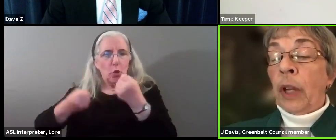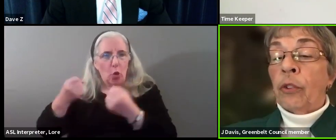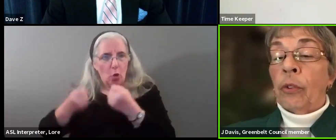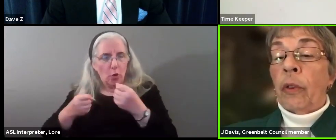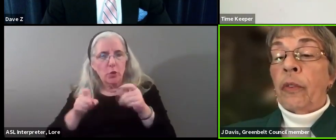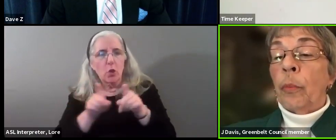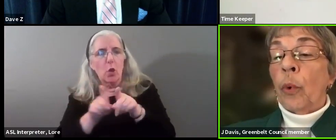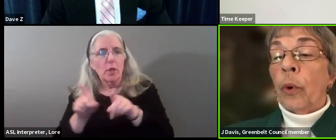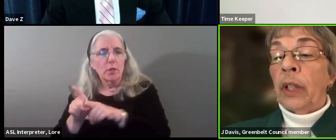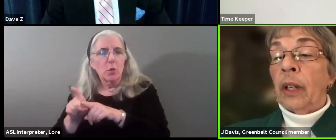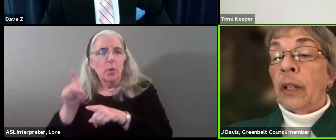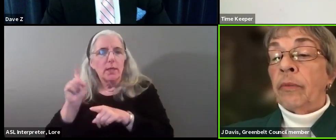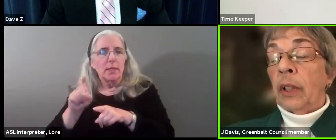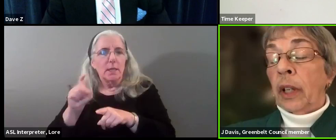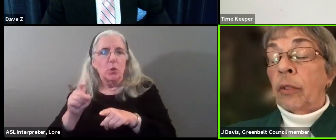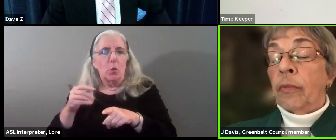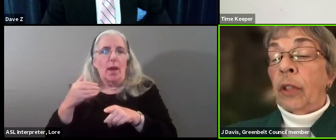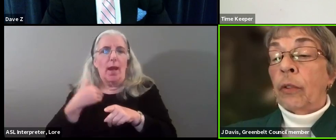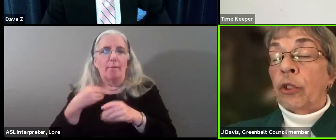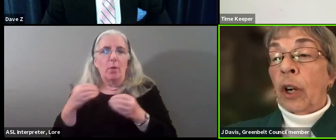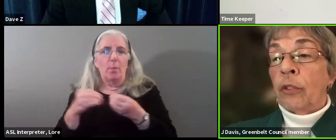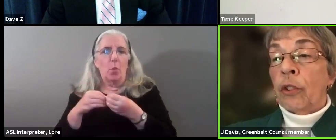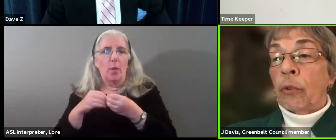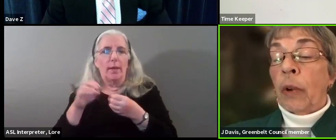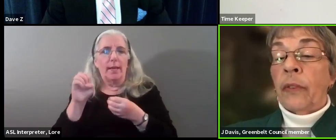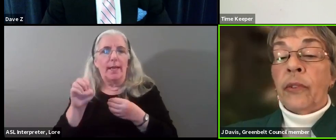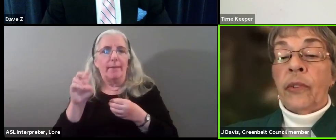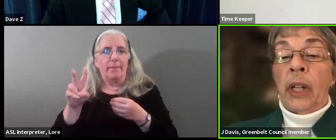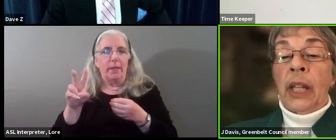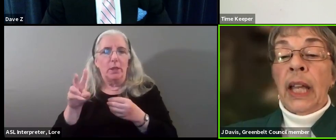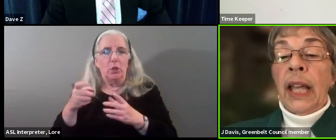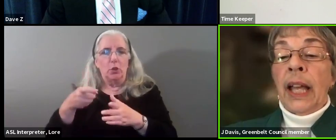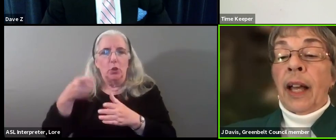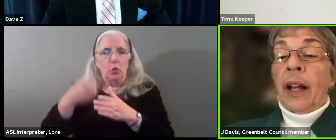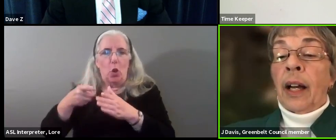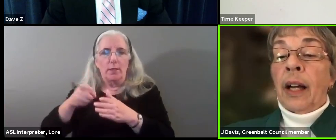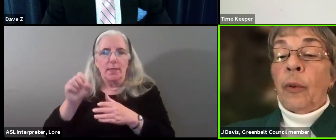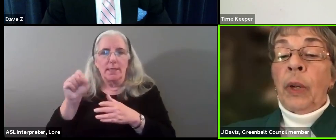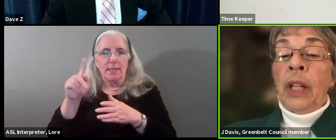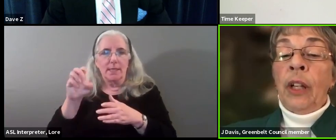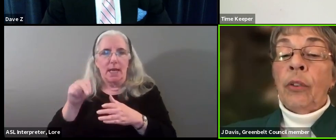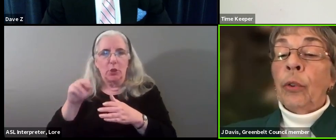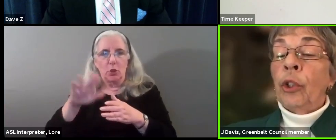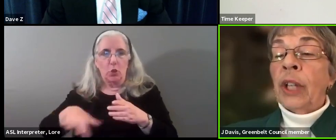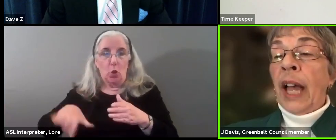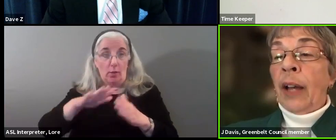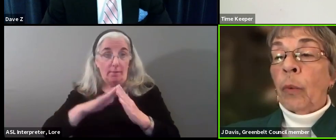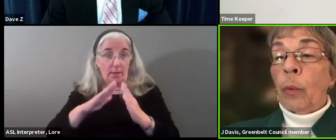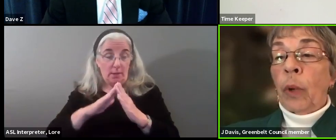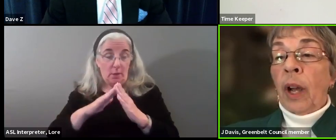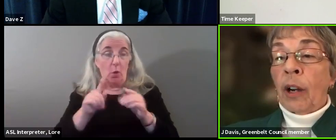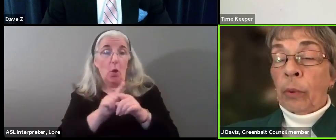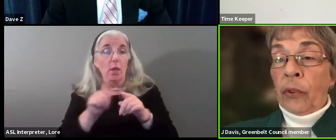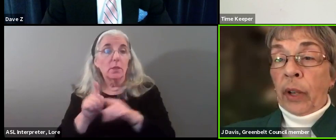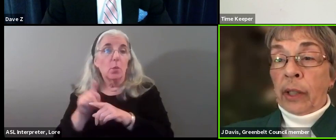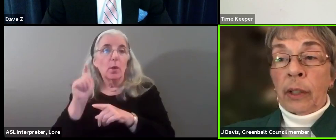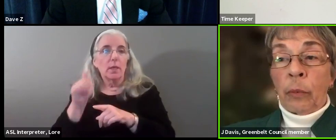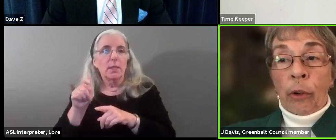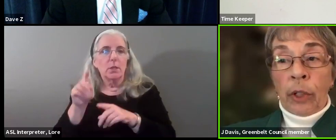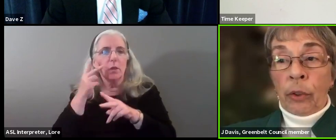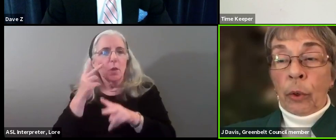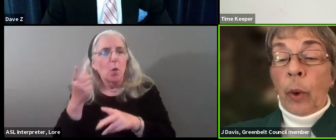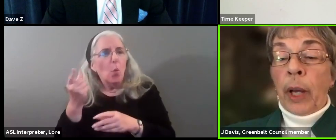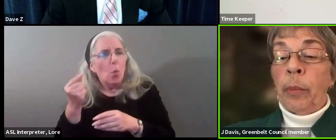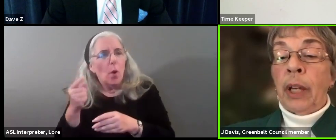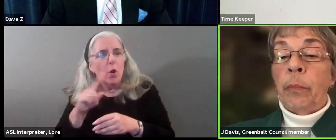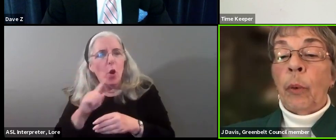also make sure that there are more electric vehicle charges throughout the city. We need to look at what we are recycling.